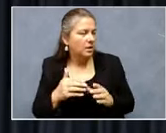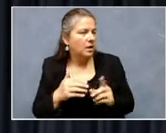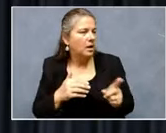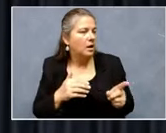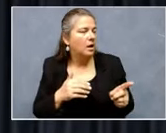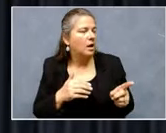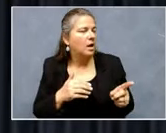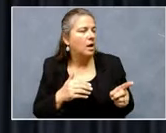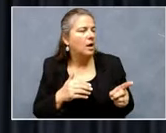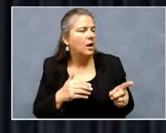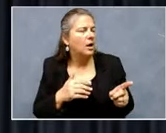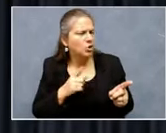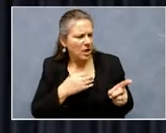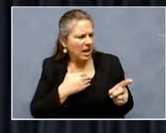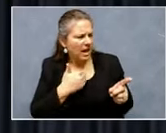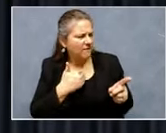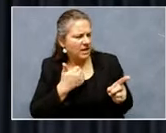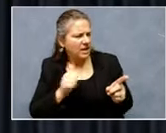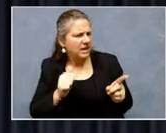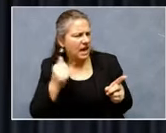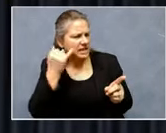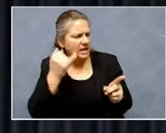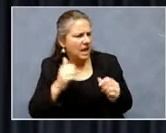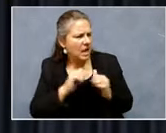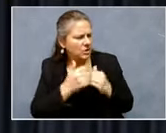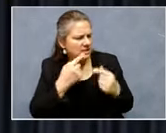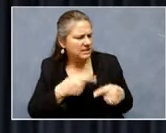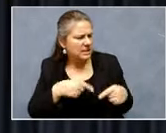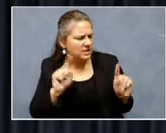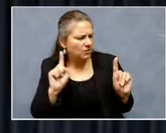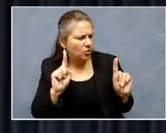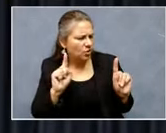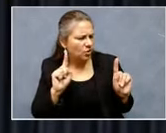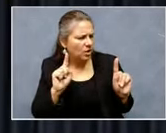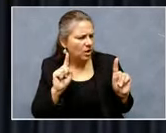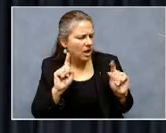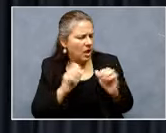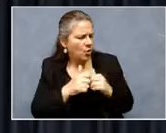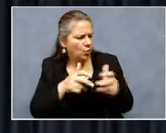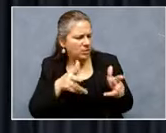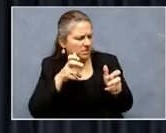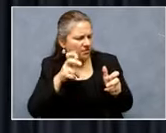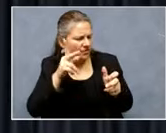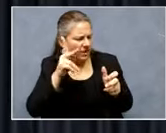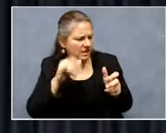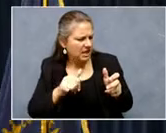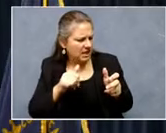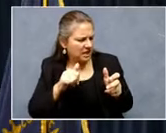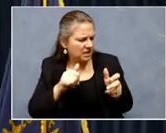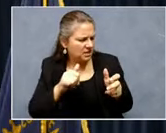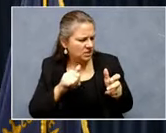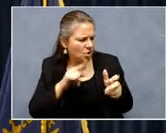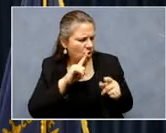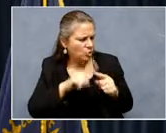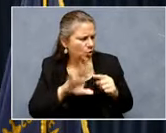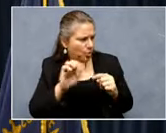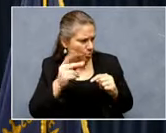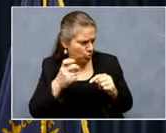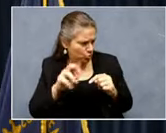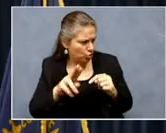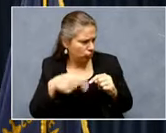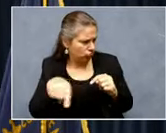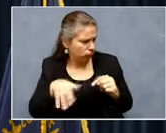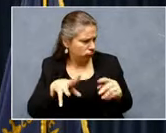do you have an indication as to how successful and how receptive Kentuckians are being to the boosters? And